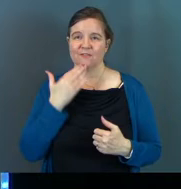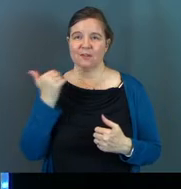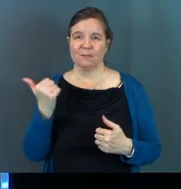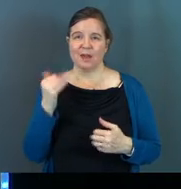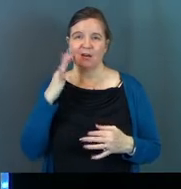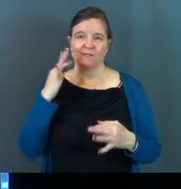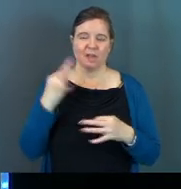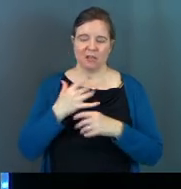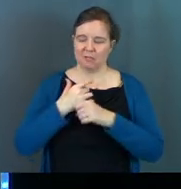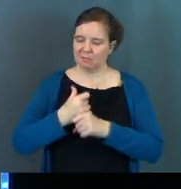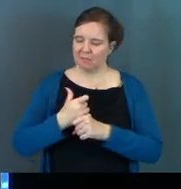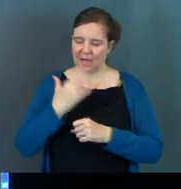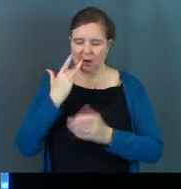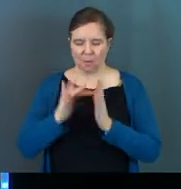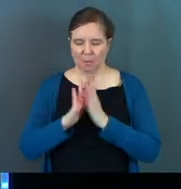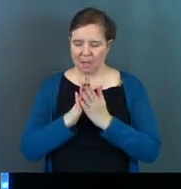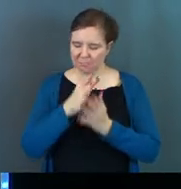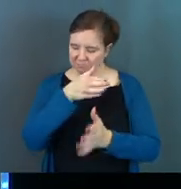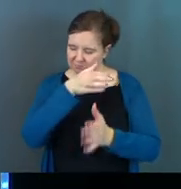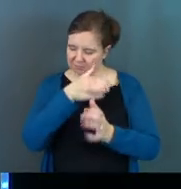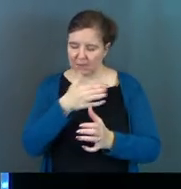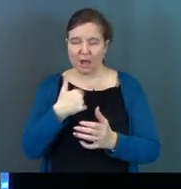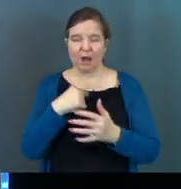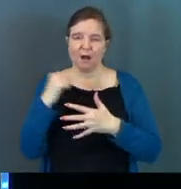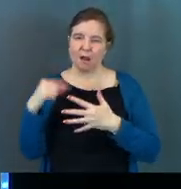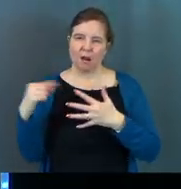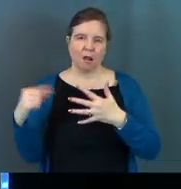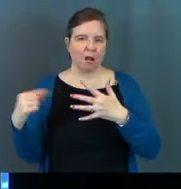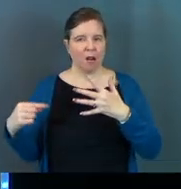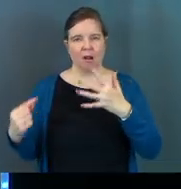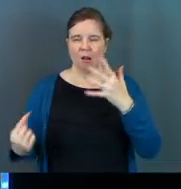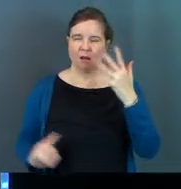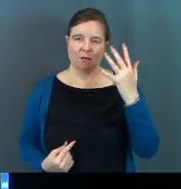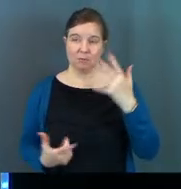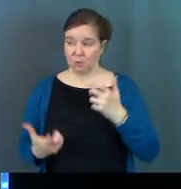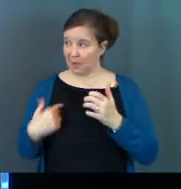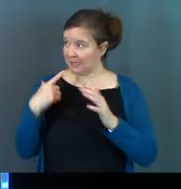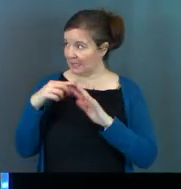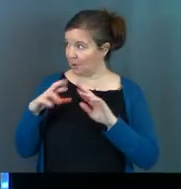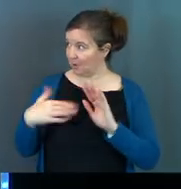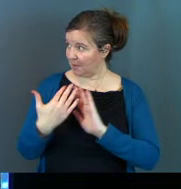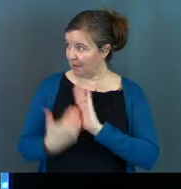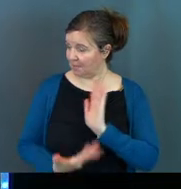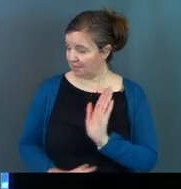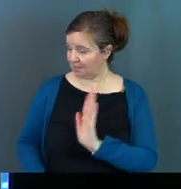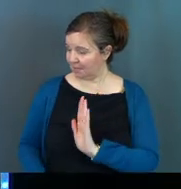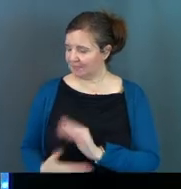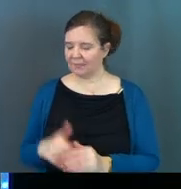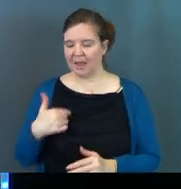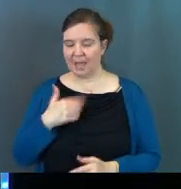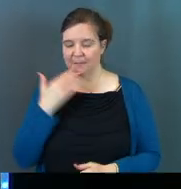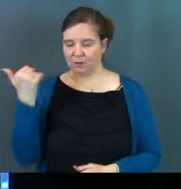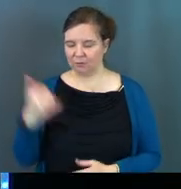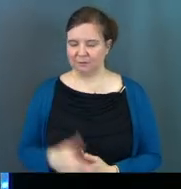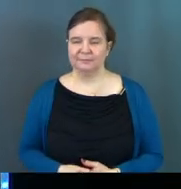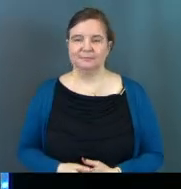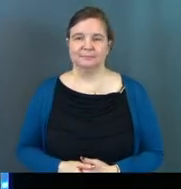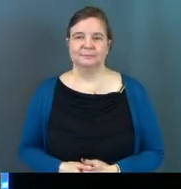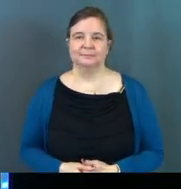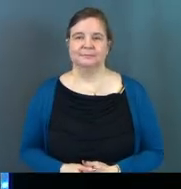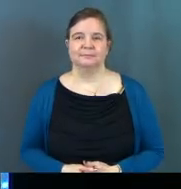get better faith. I know the Bible. I could go on and on and on, Jesus. You want to see my resume? I'm better.